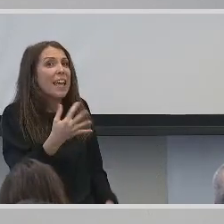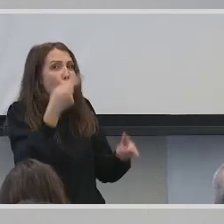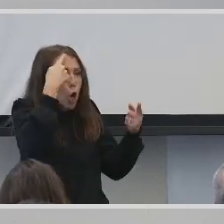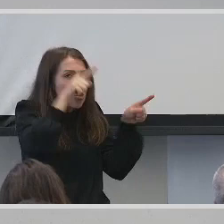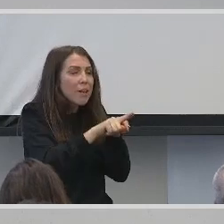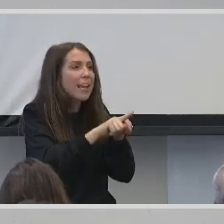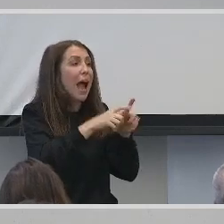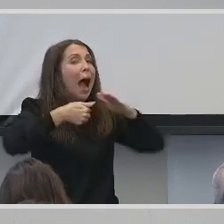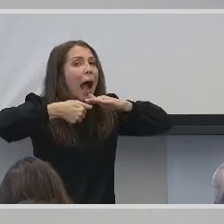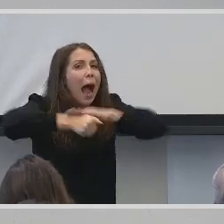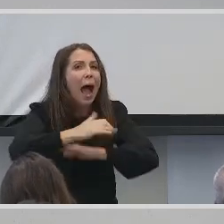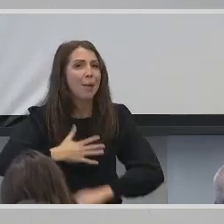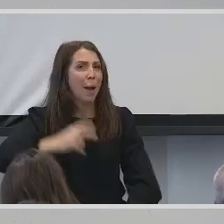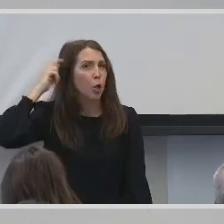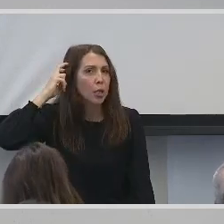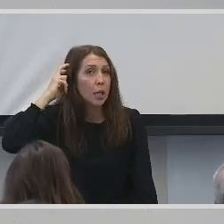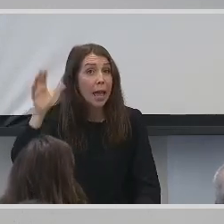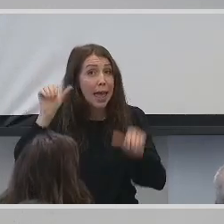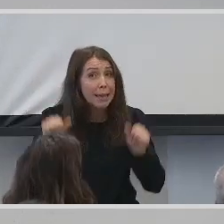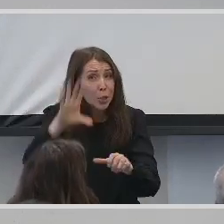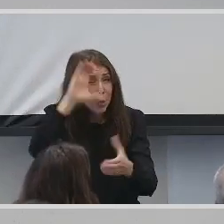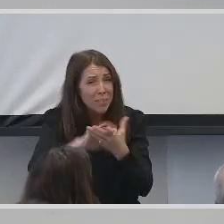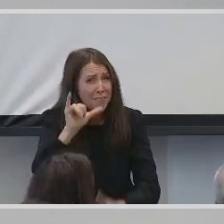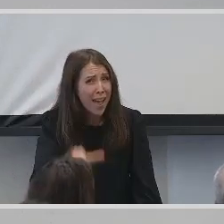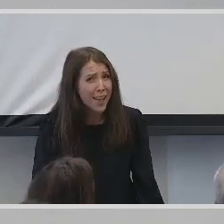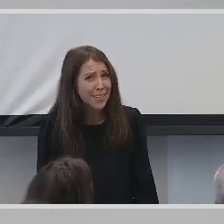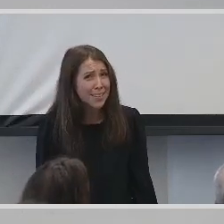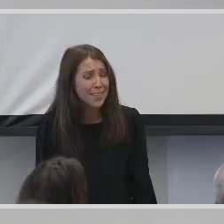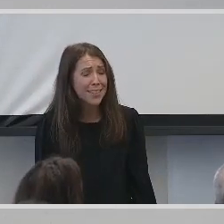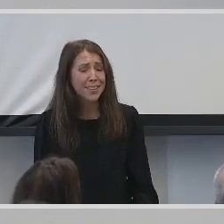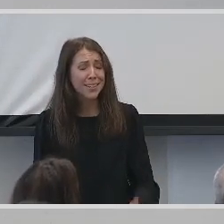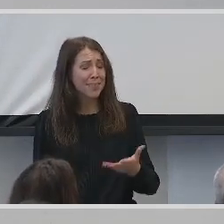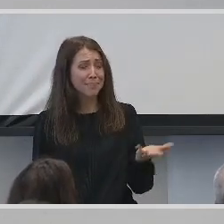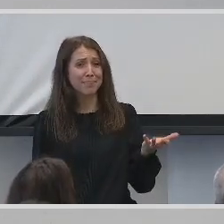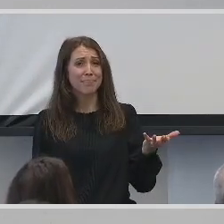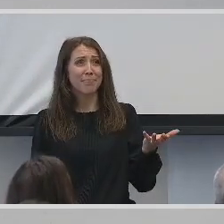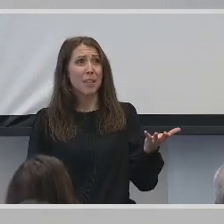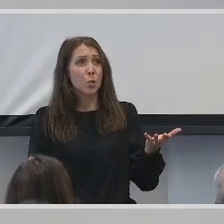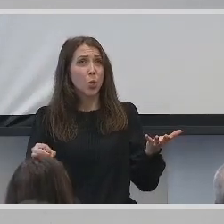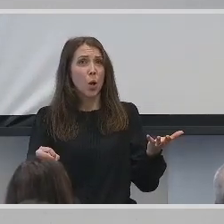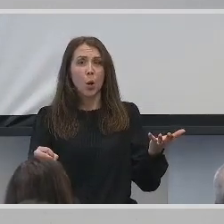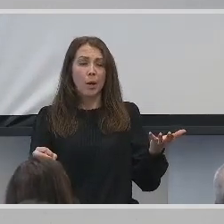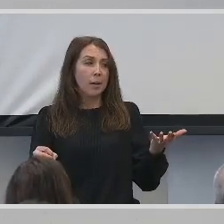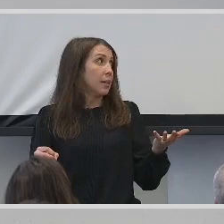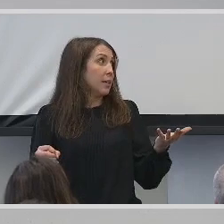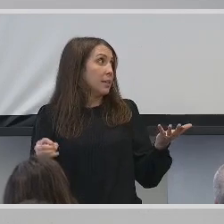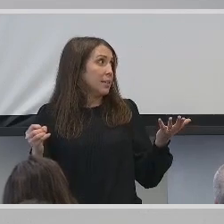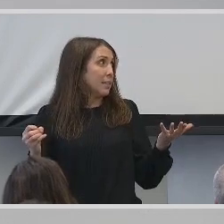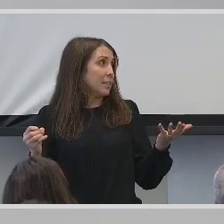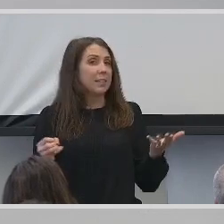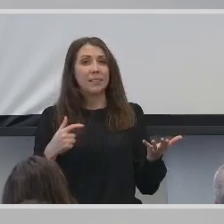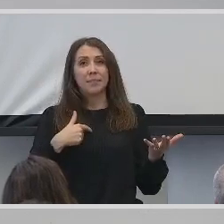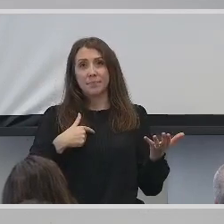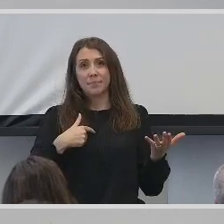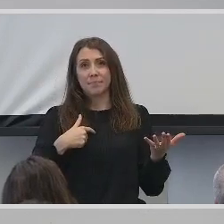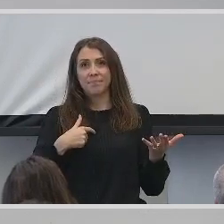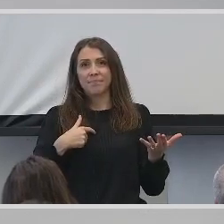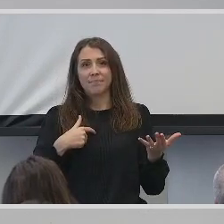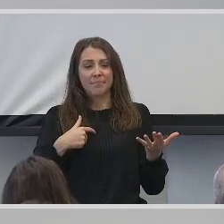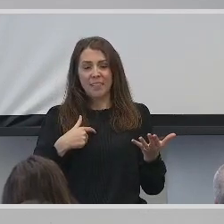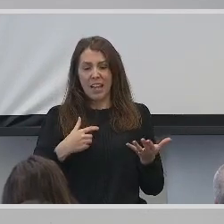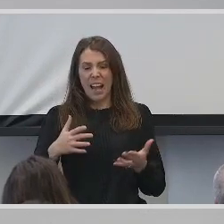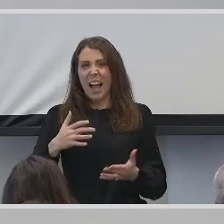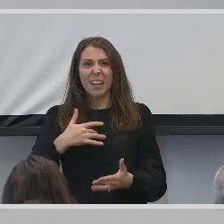my cochlear implant. Can you believe that? And so I basically couldn't mention it. I felt shunned and